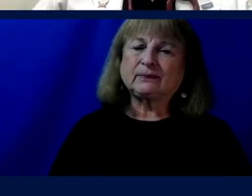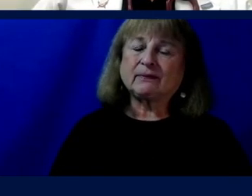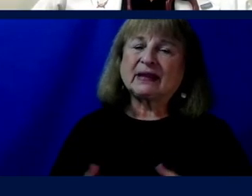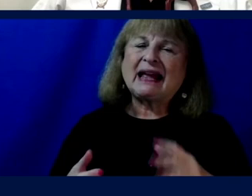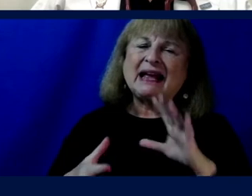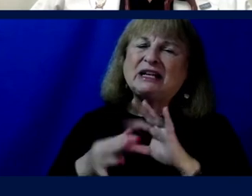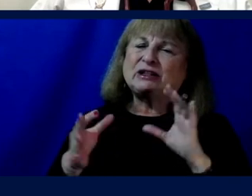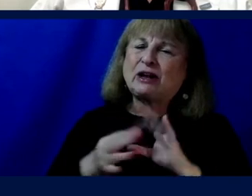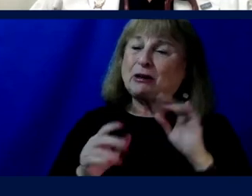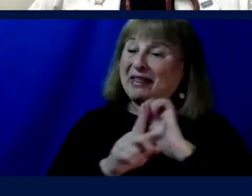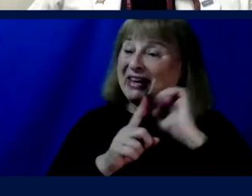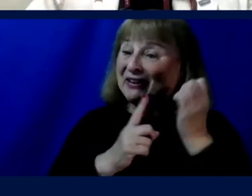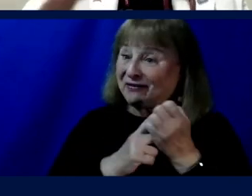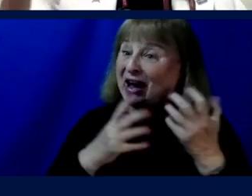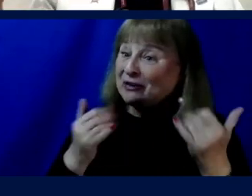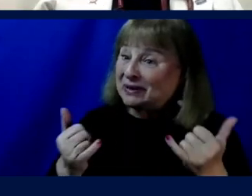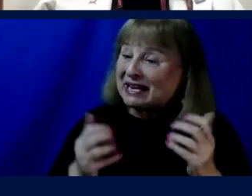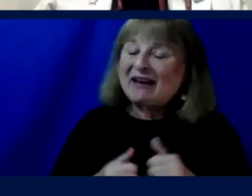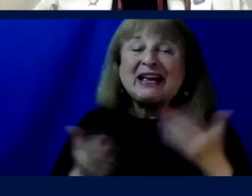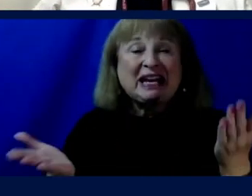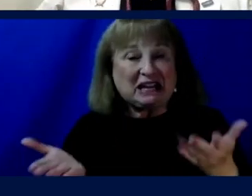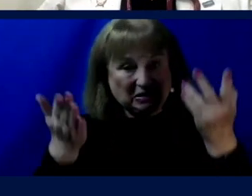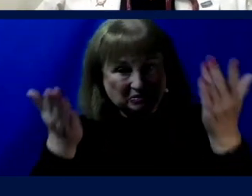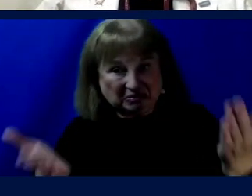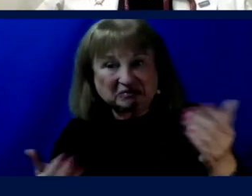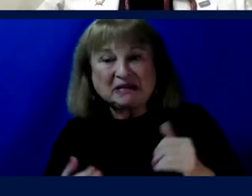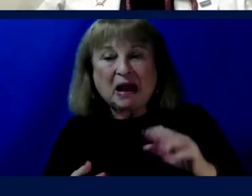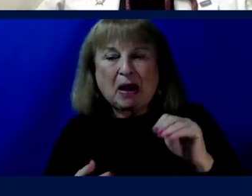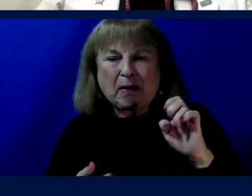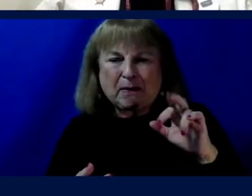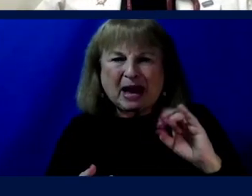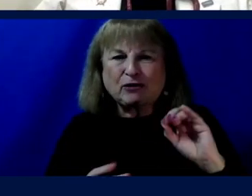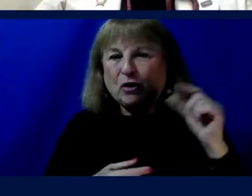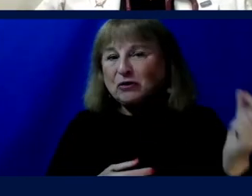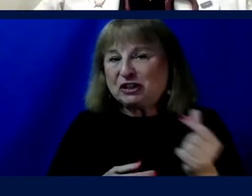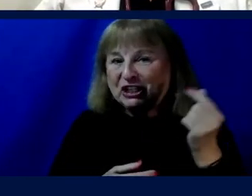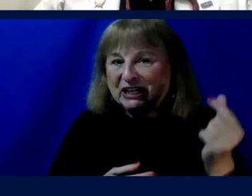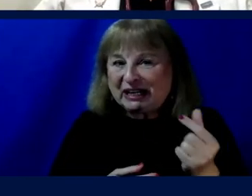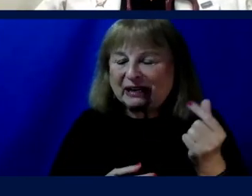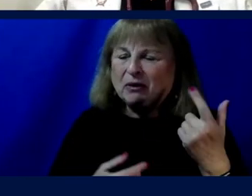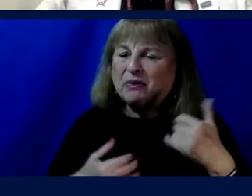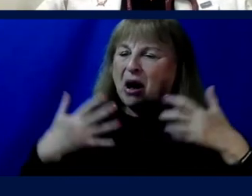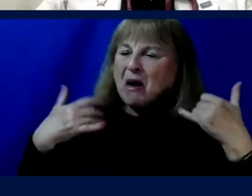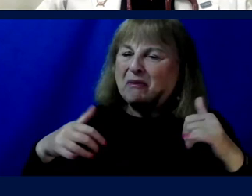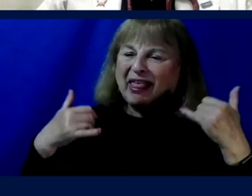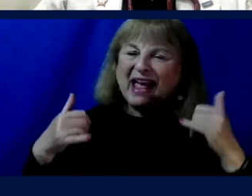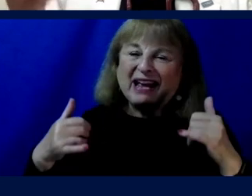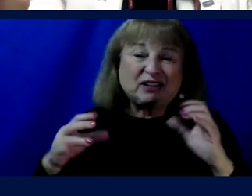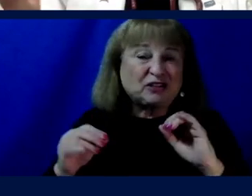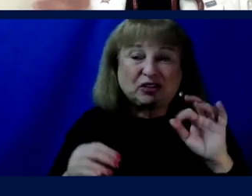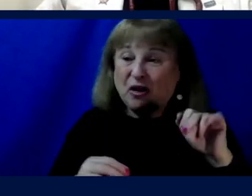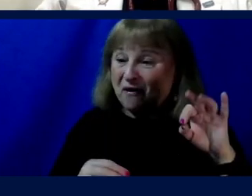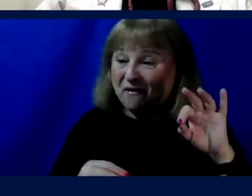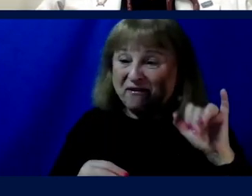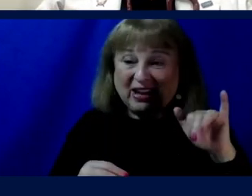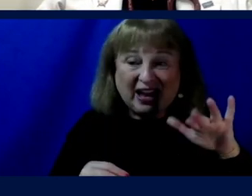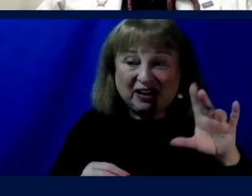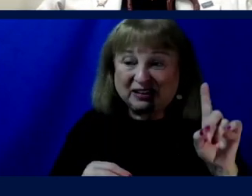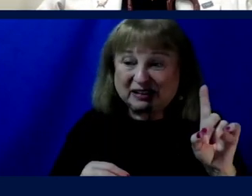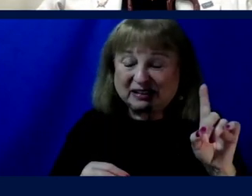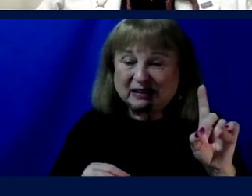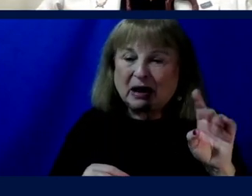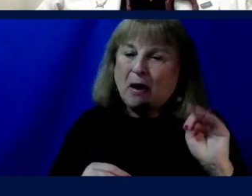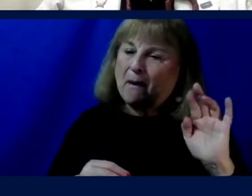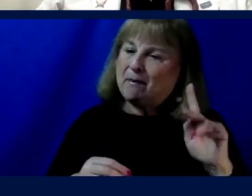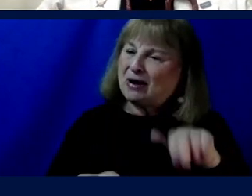Let's talk about the environment now. Here we are in micro-G where we are playing where there is no field. Mark set